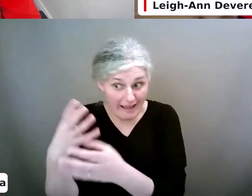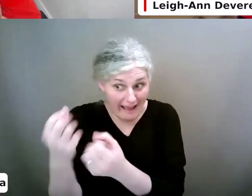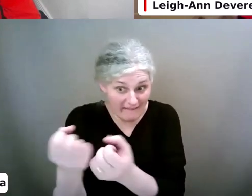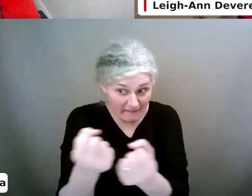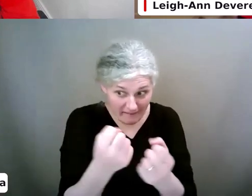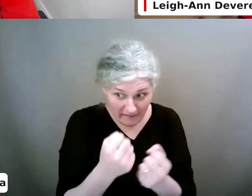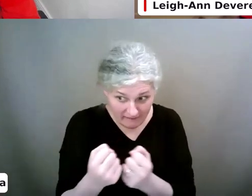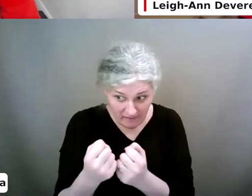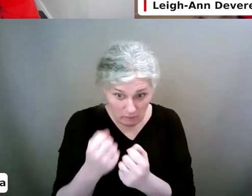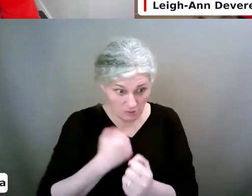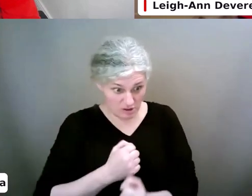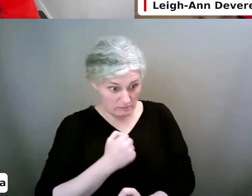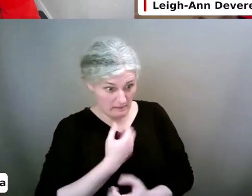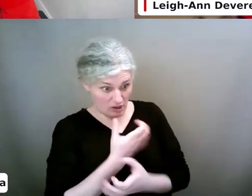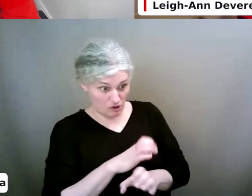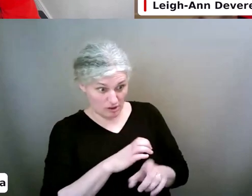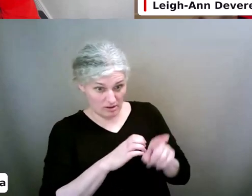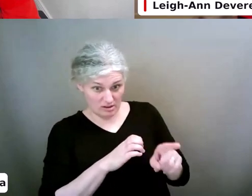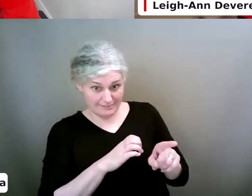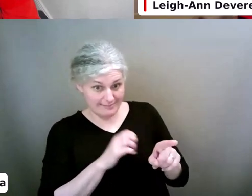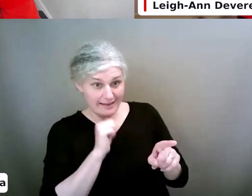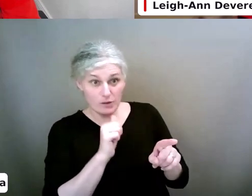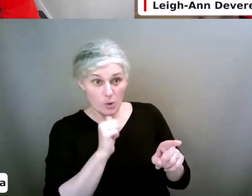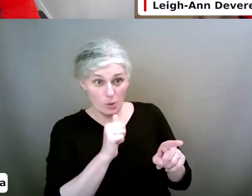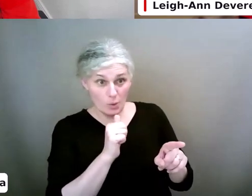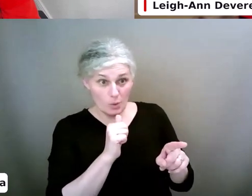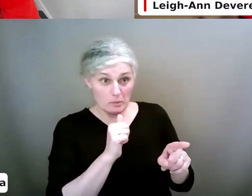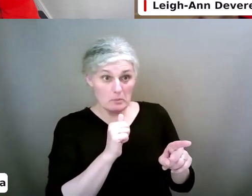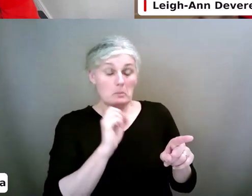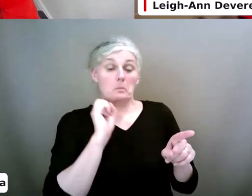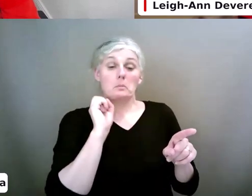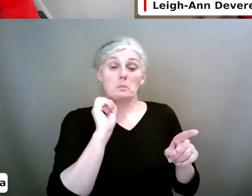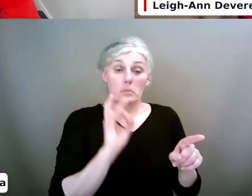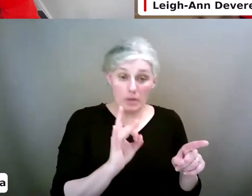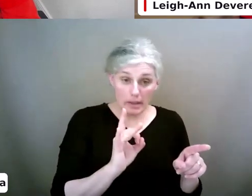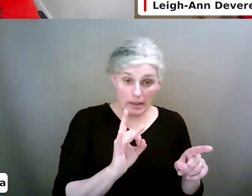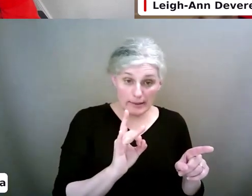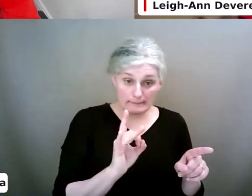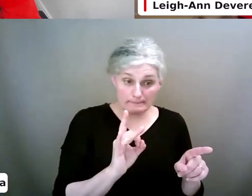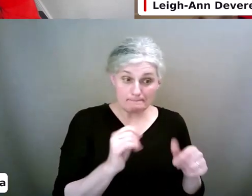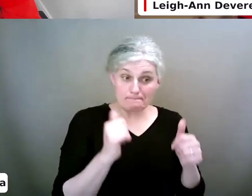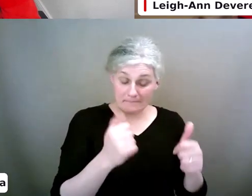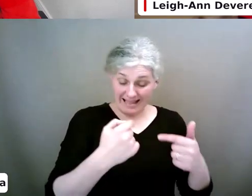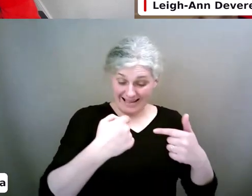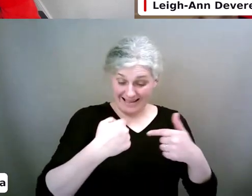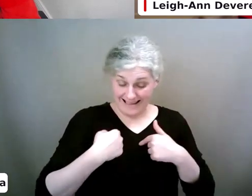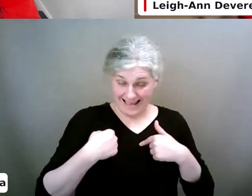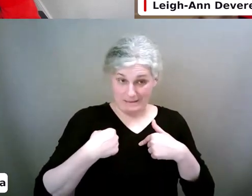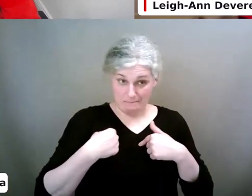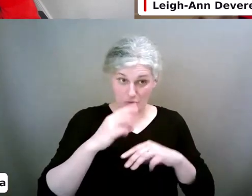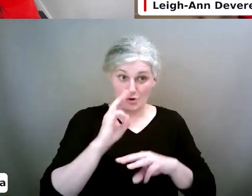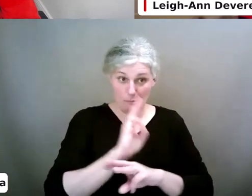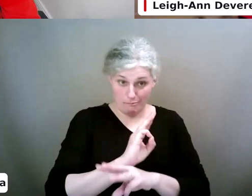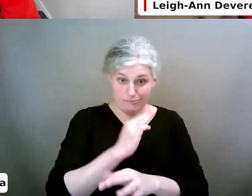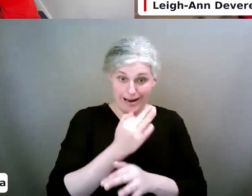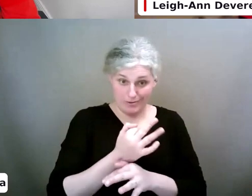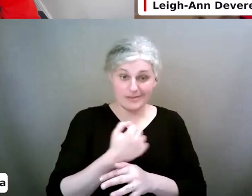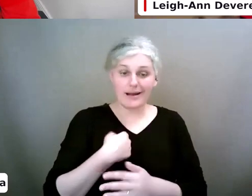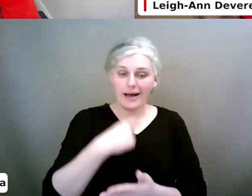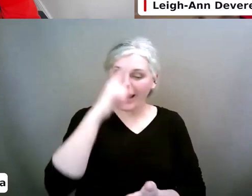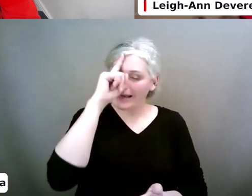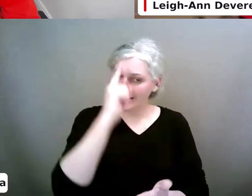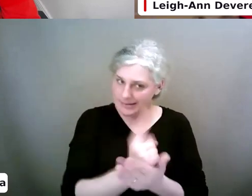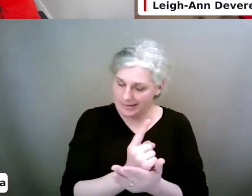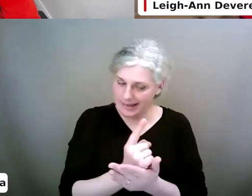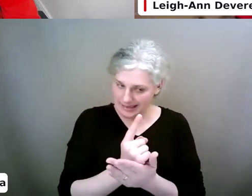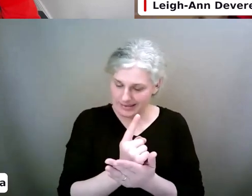so be it. You're the parent and you decide the well-being of your